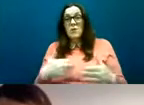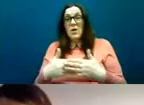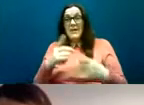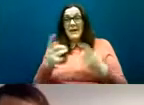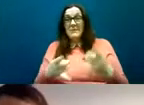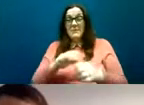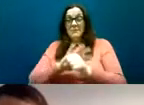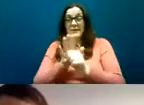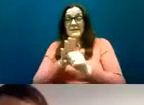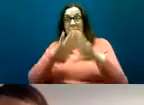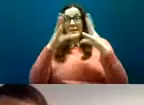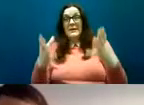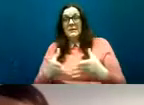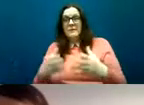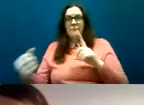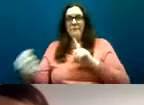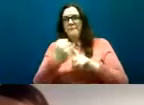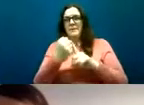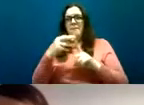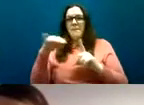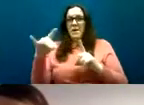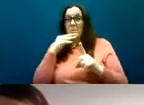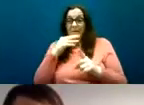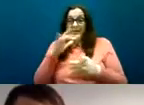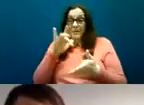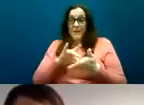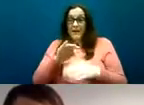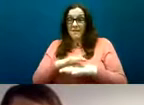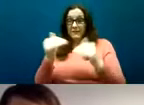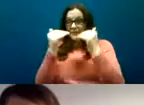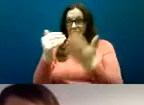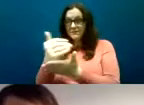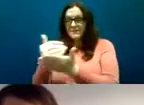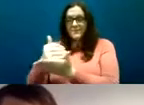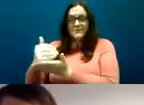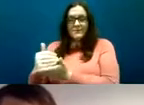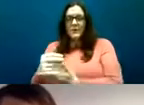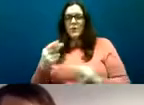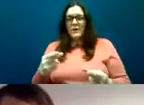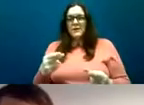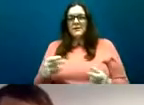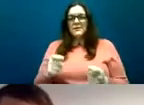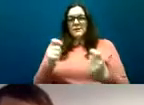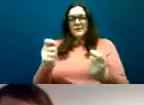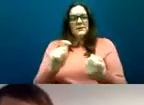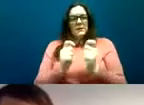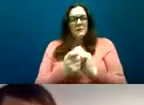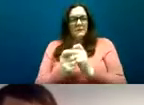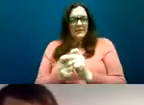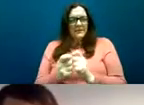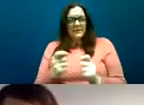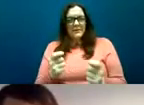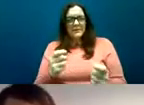collection so we had to submit an amendment to approve the online collection of